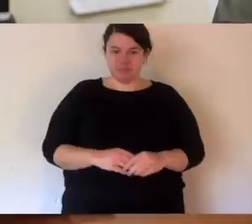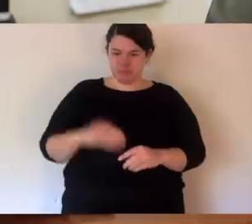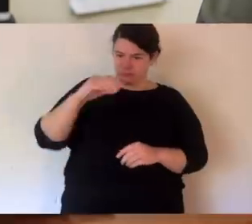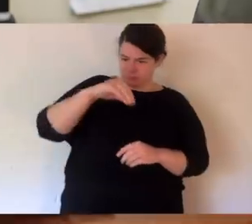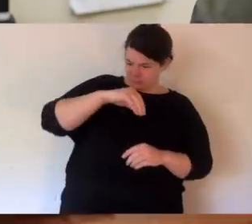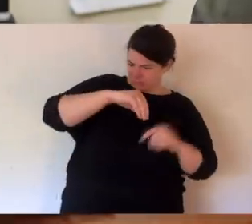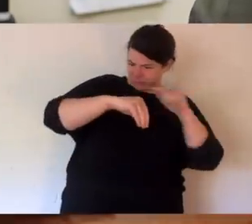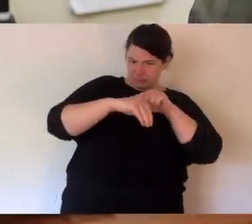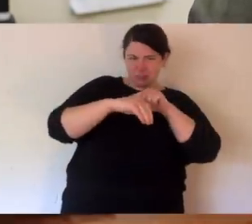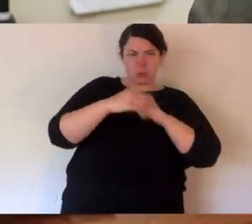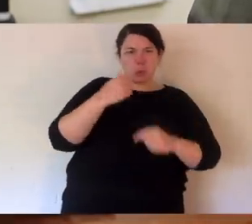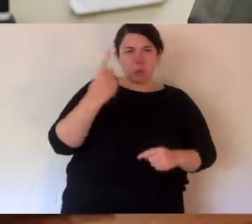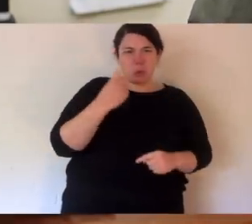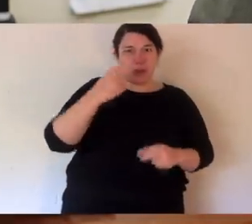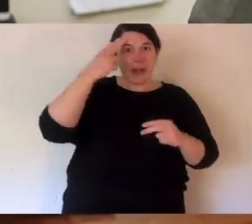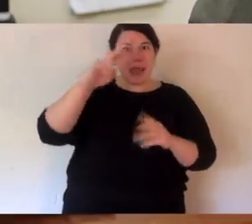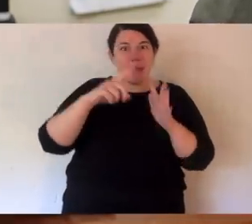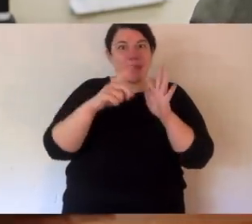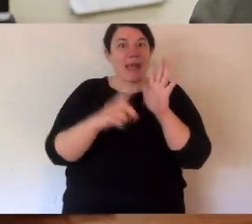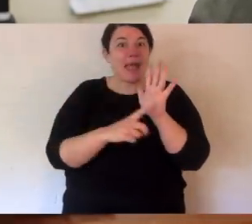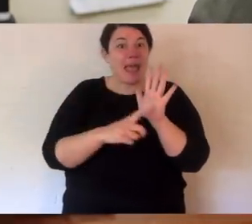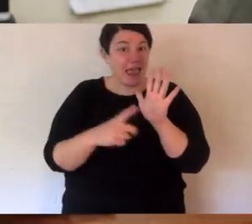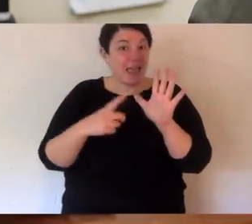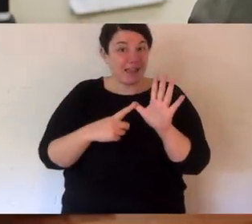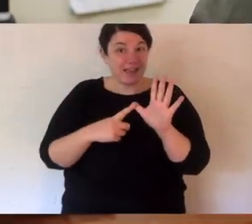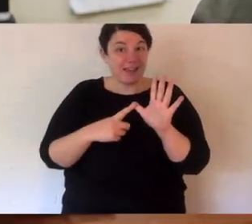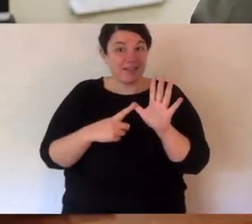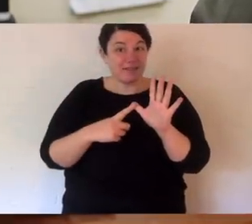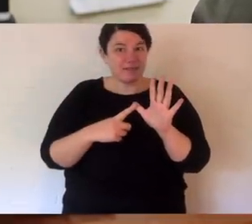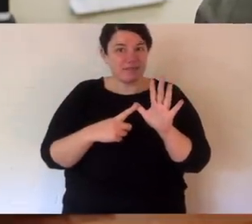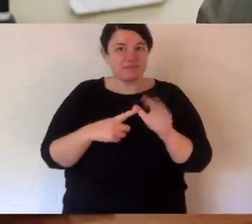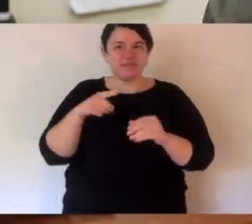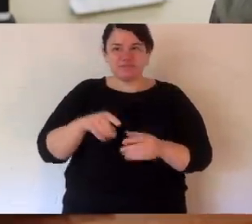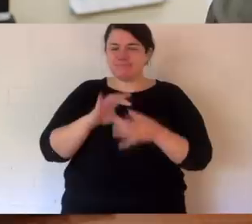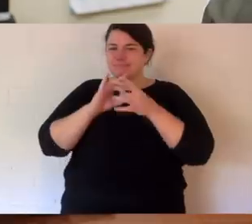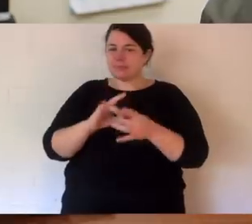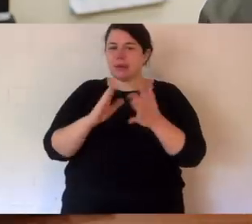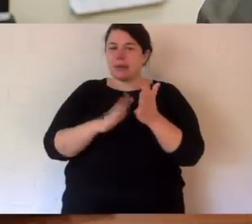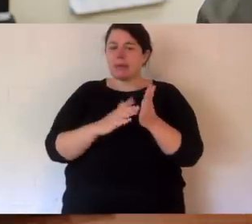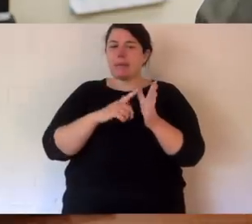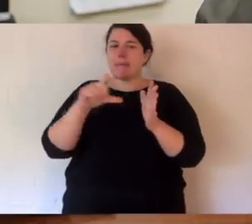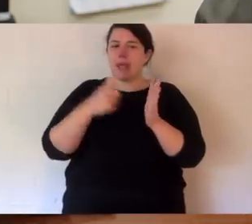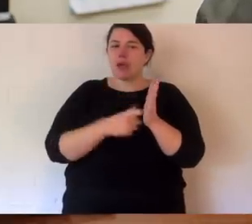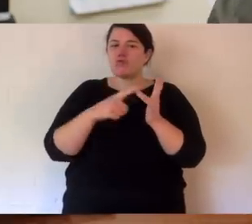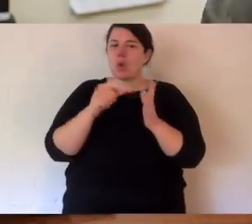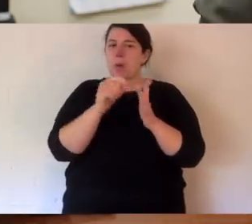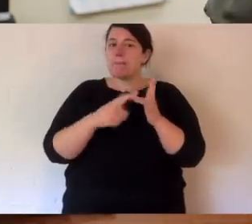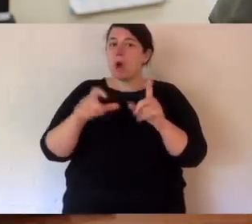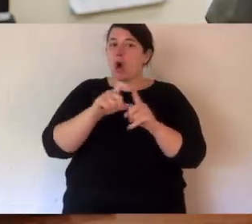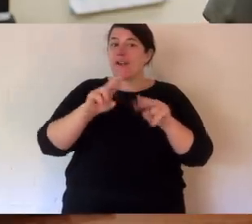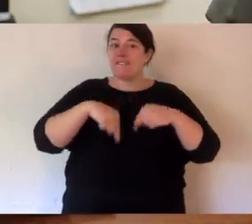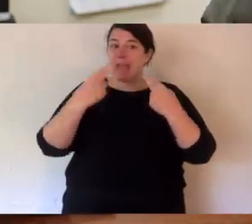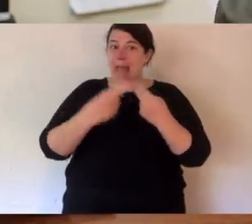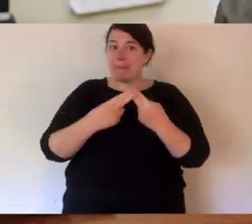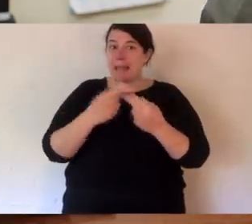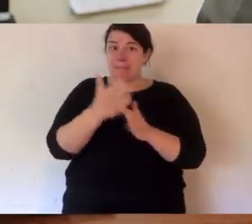This is Ella, and Ella is a Rufus bettong. Now bettongs are a member of the macropod family, which means